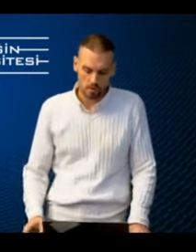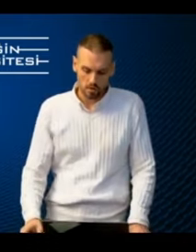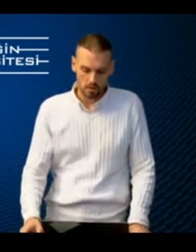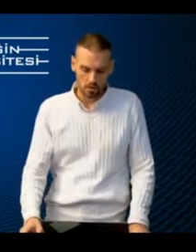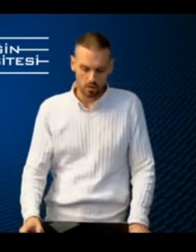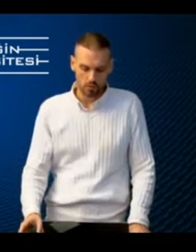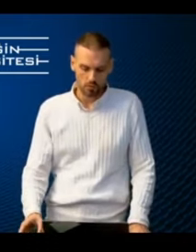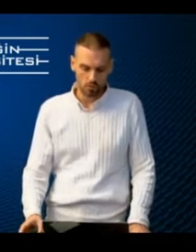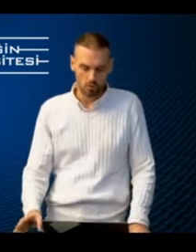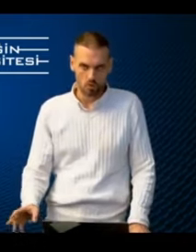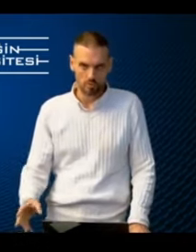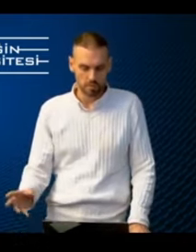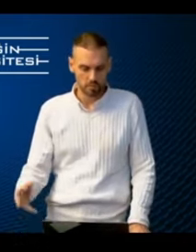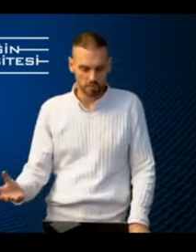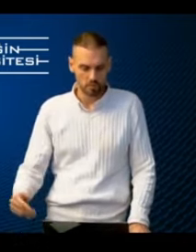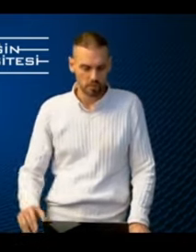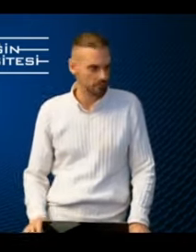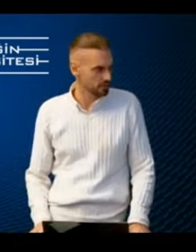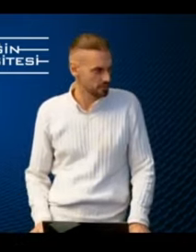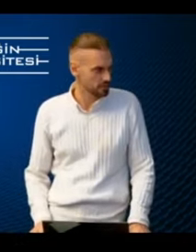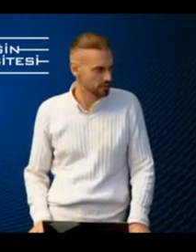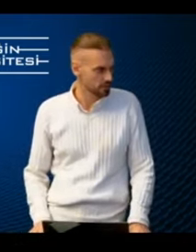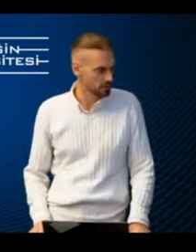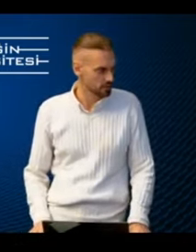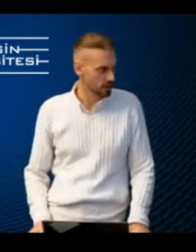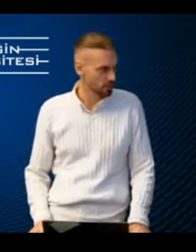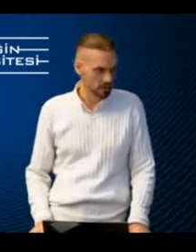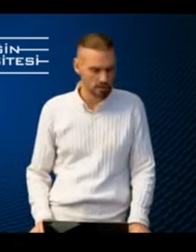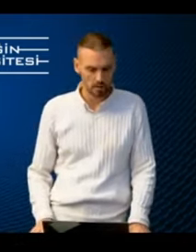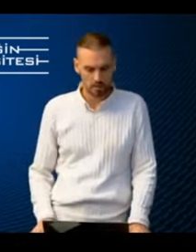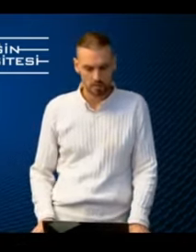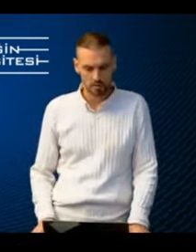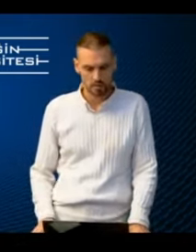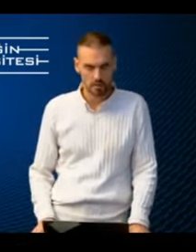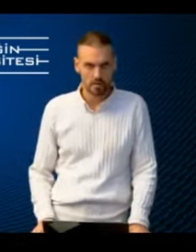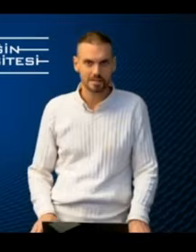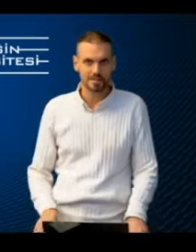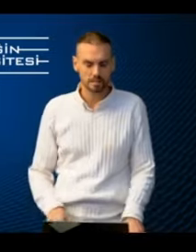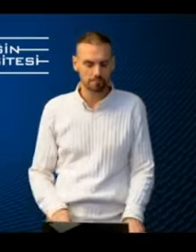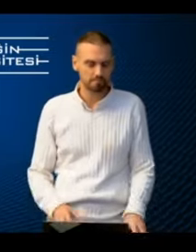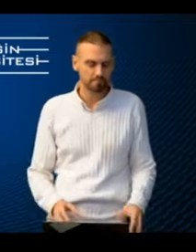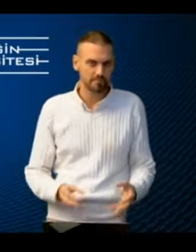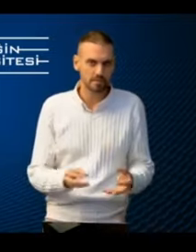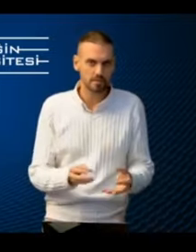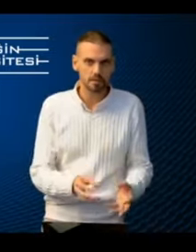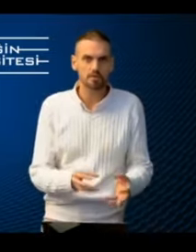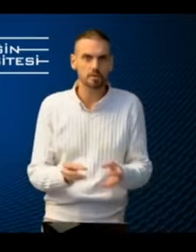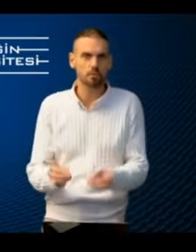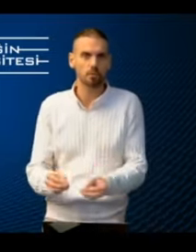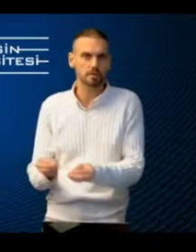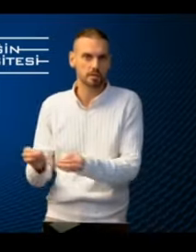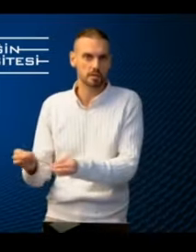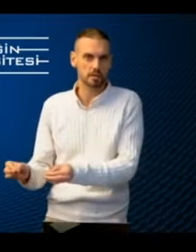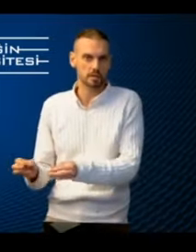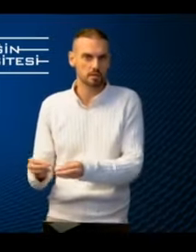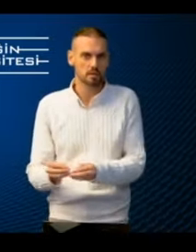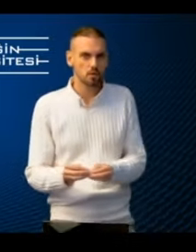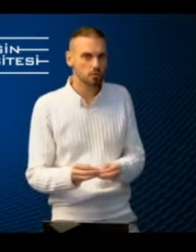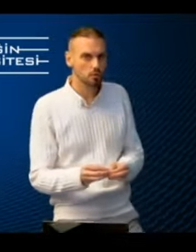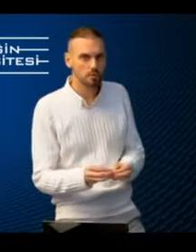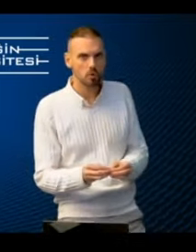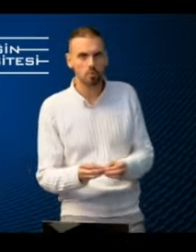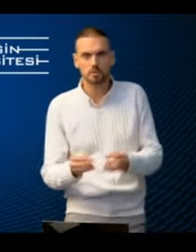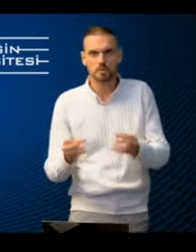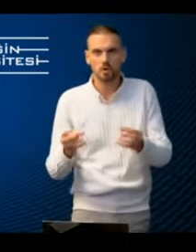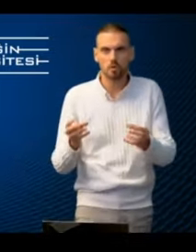for people with disabilities and how many, let's say, service points exist